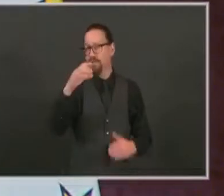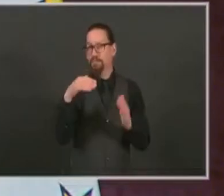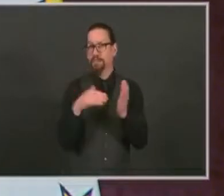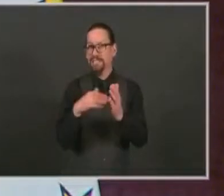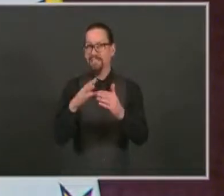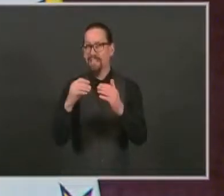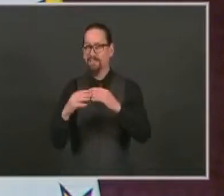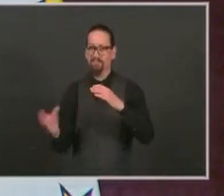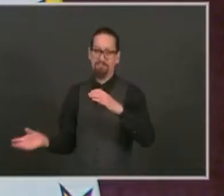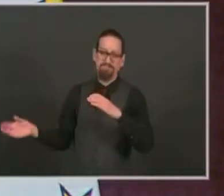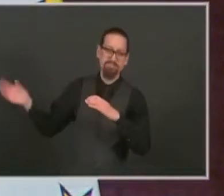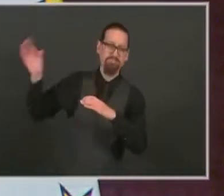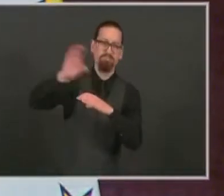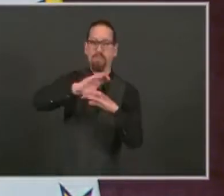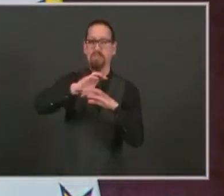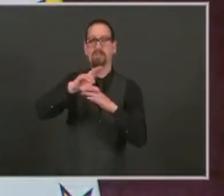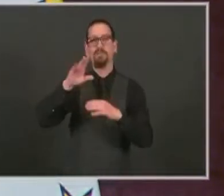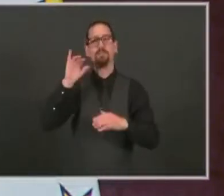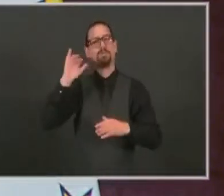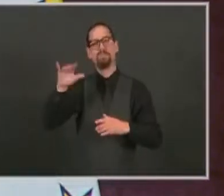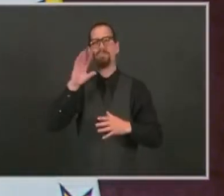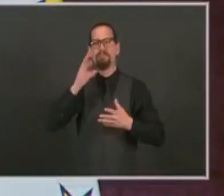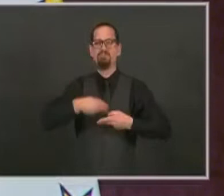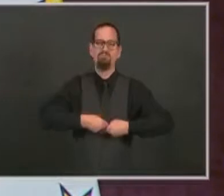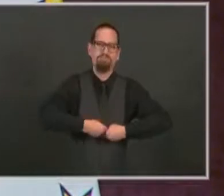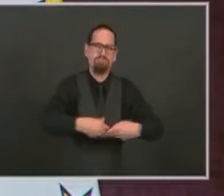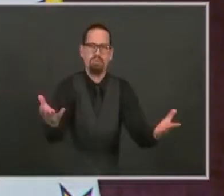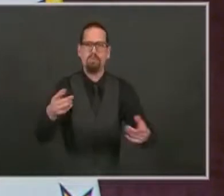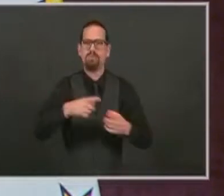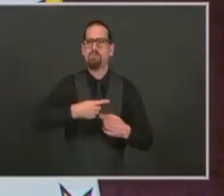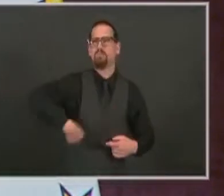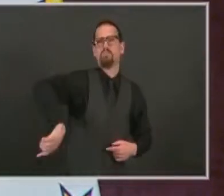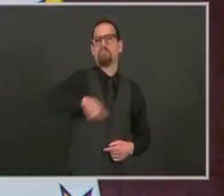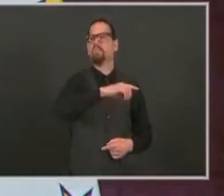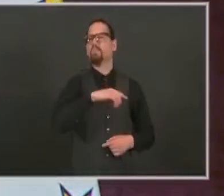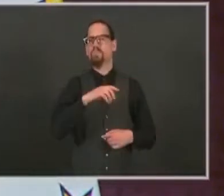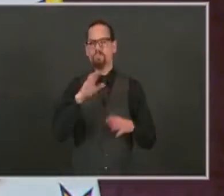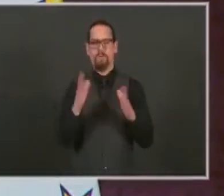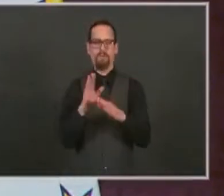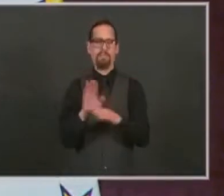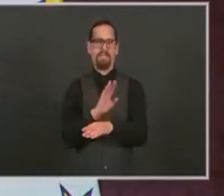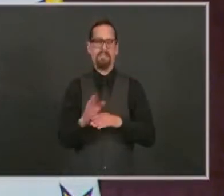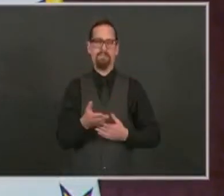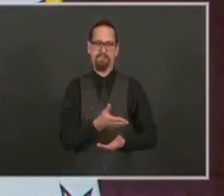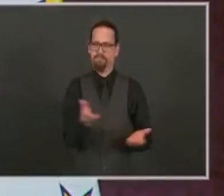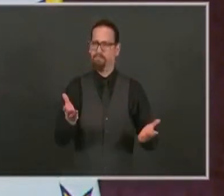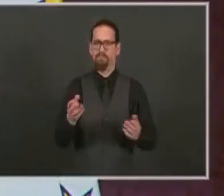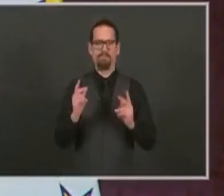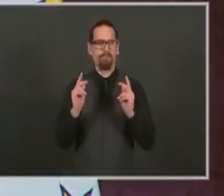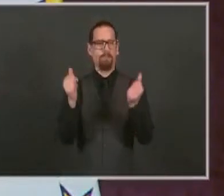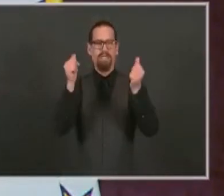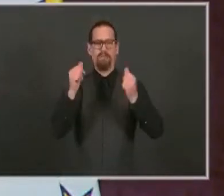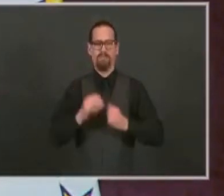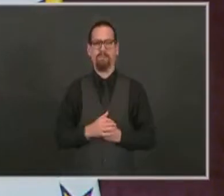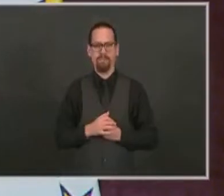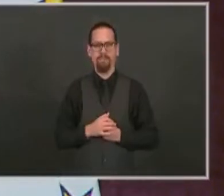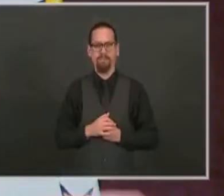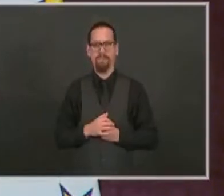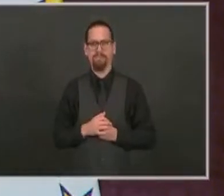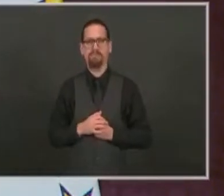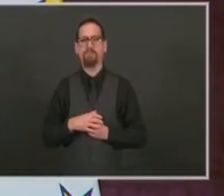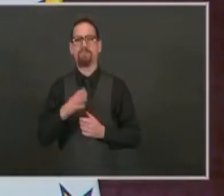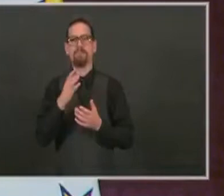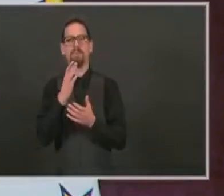weeks. There are two components of this, some to businesses, some right to folks who will be